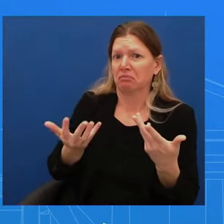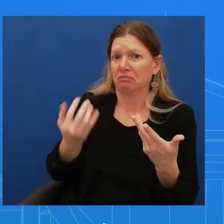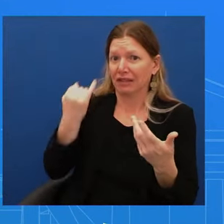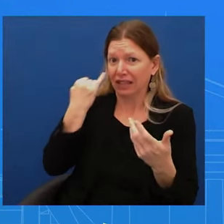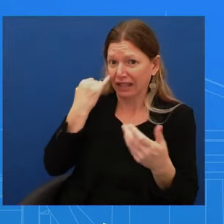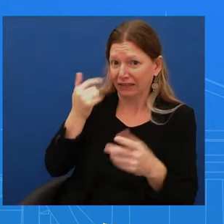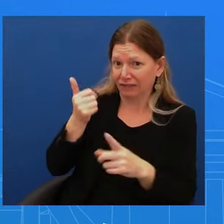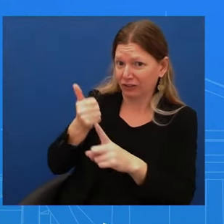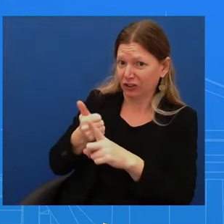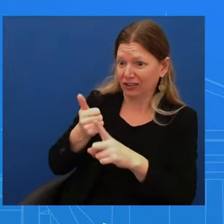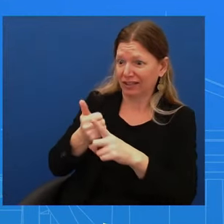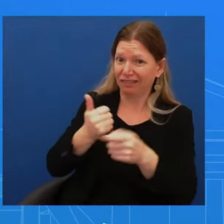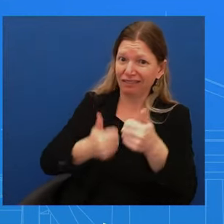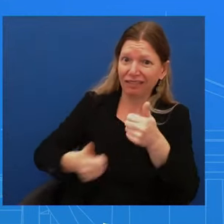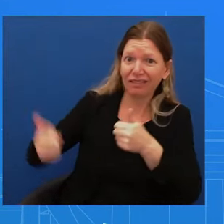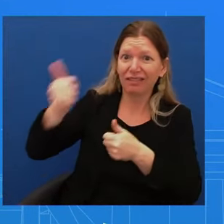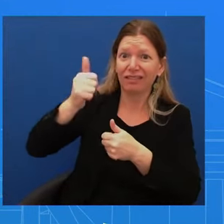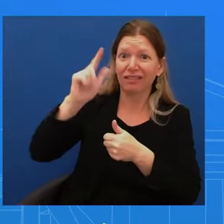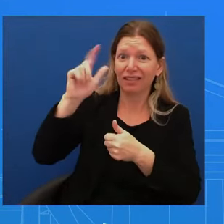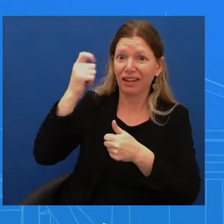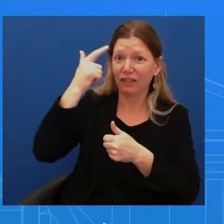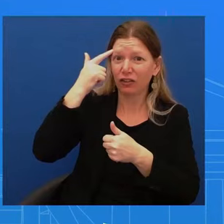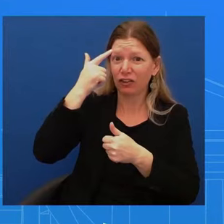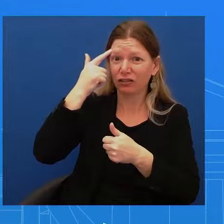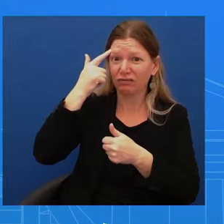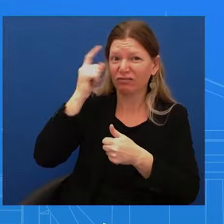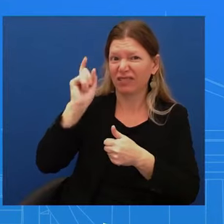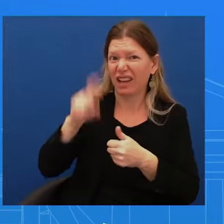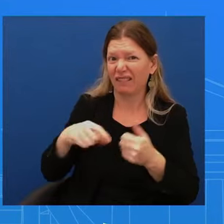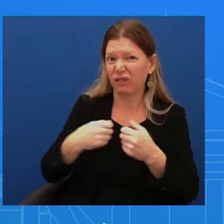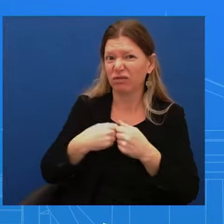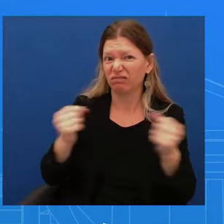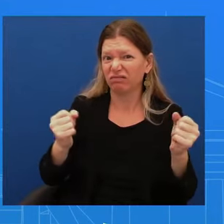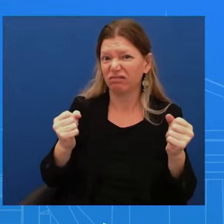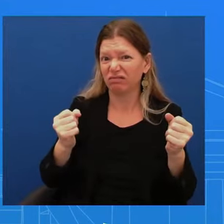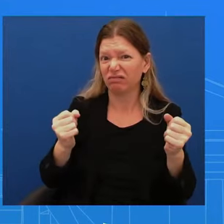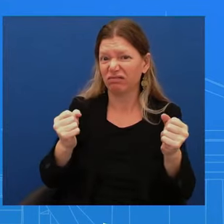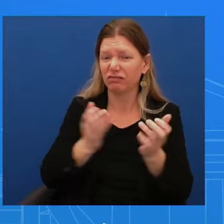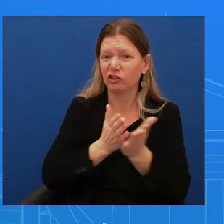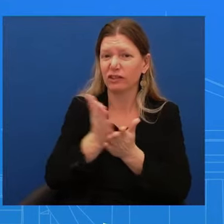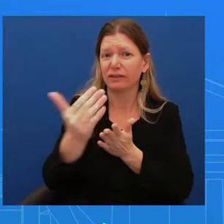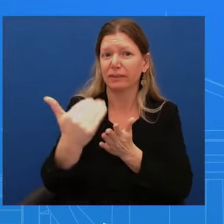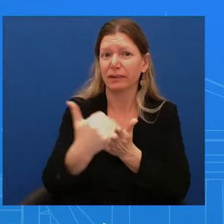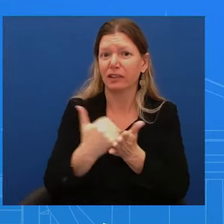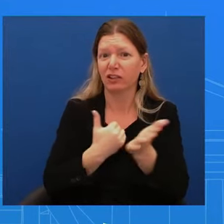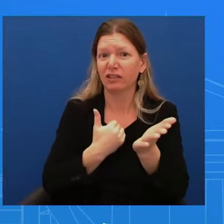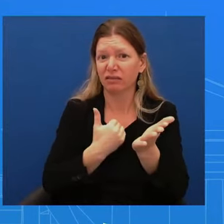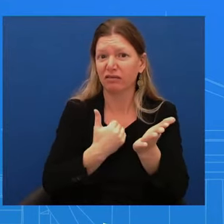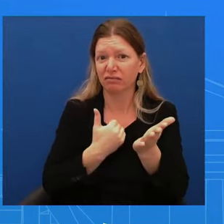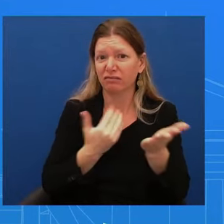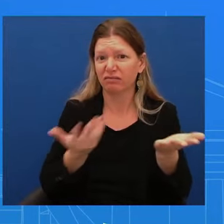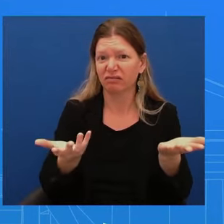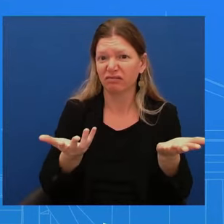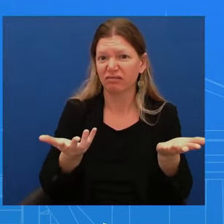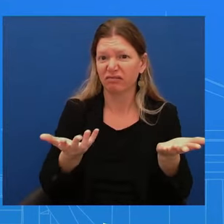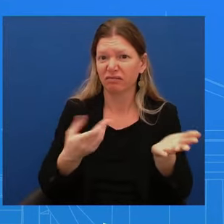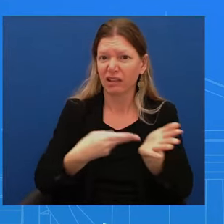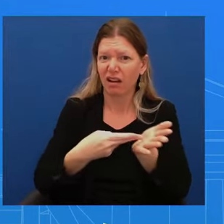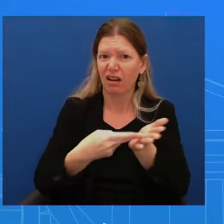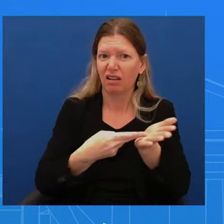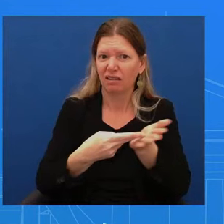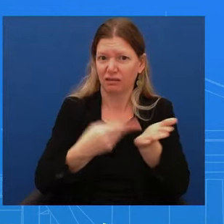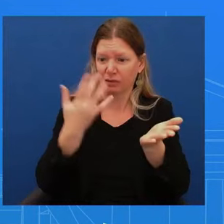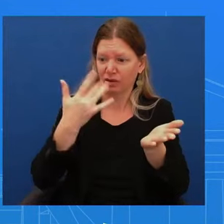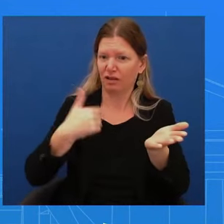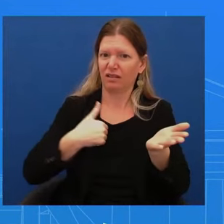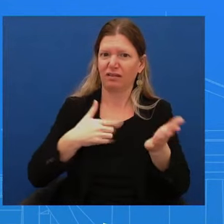personal situation as possible. Now, it doesn't mean you're you're still an American. It doesn't mean you don't have a right to any privacy. But as a